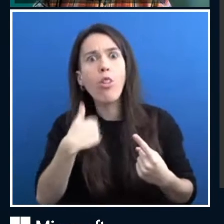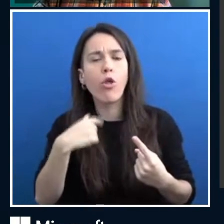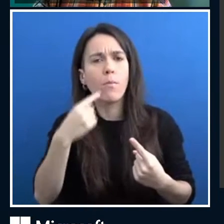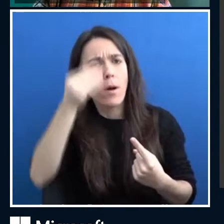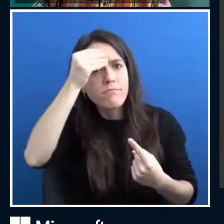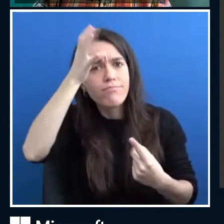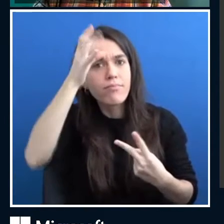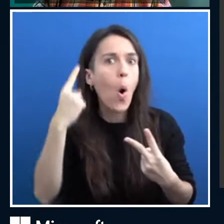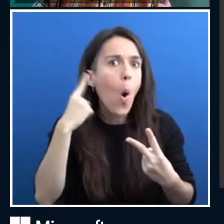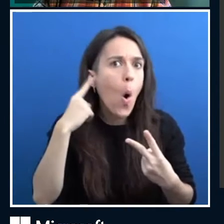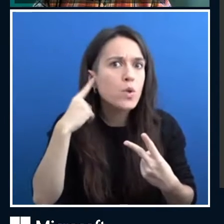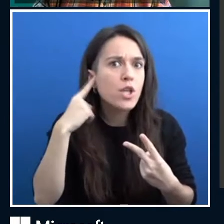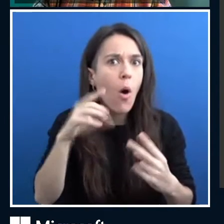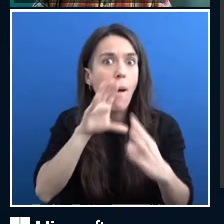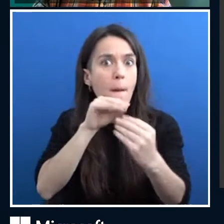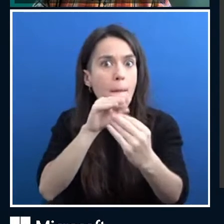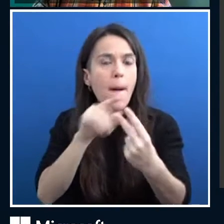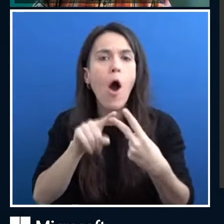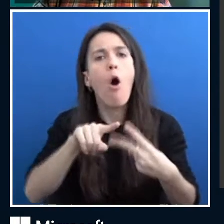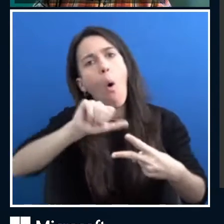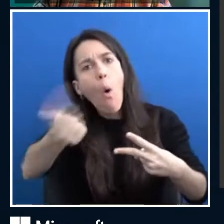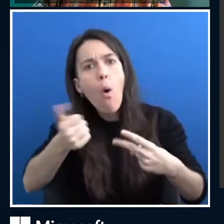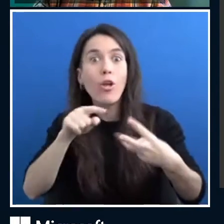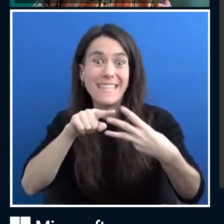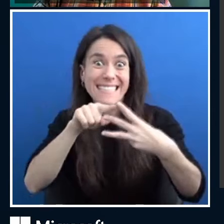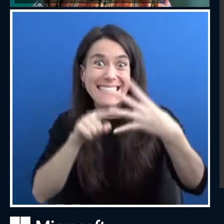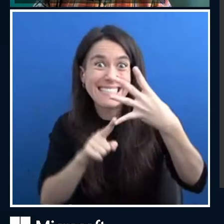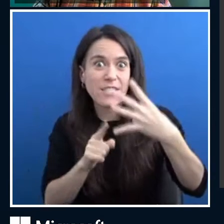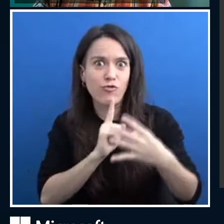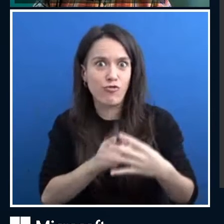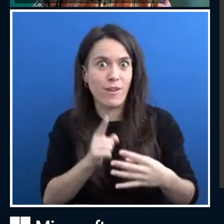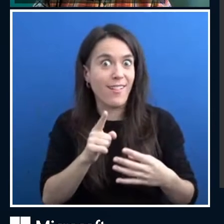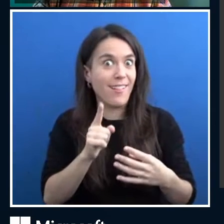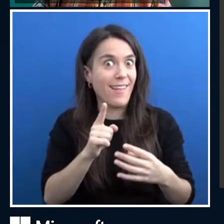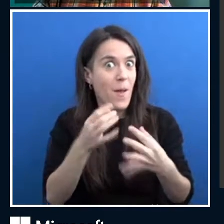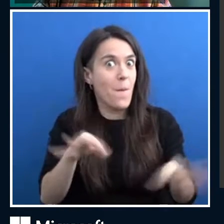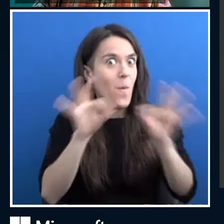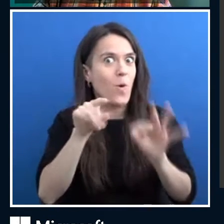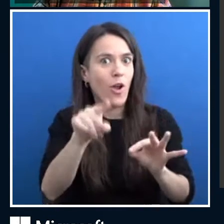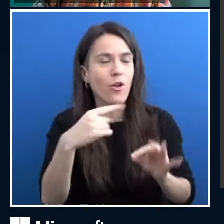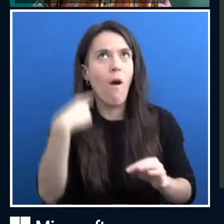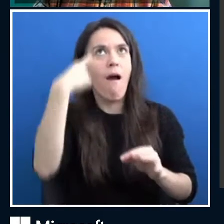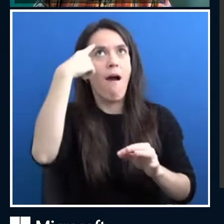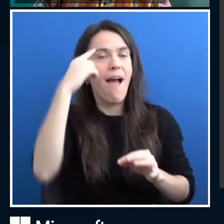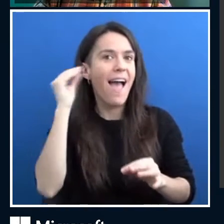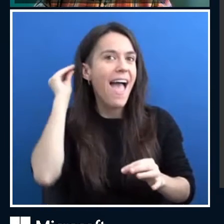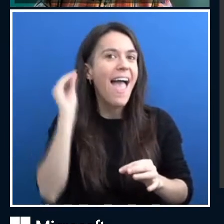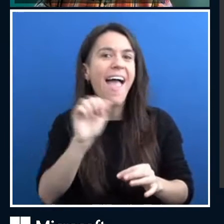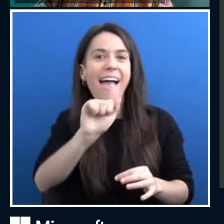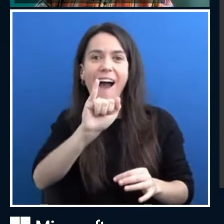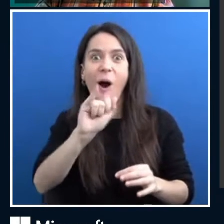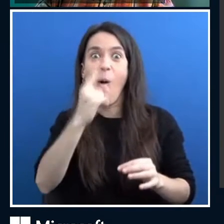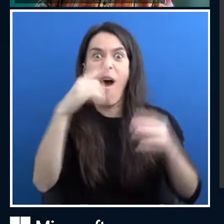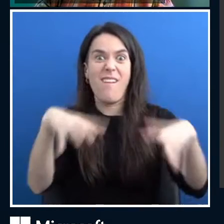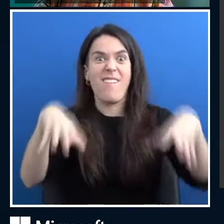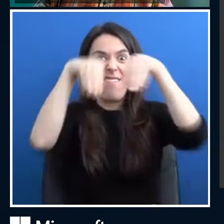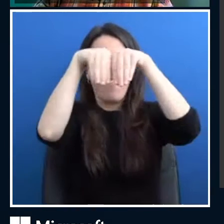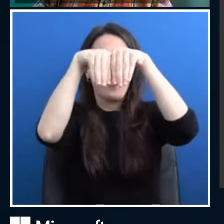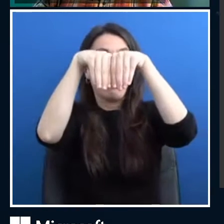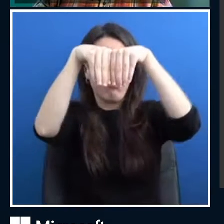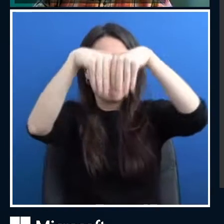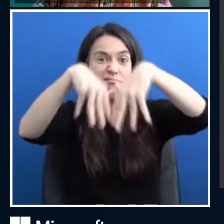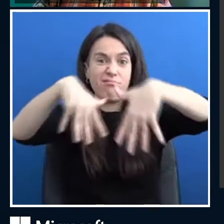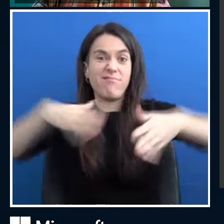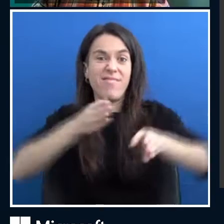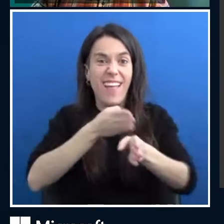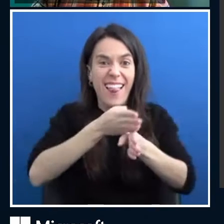subfields. So keep that in mind as you're going and learning about AI. But, Dimitri, I wanted to bring you in here, because can you tell us a little